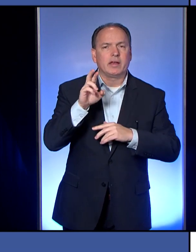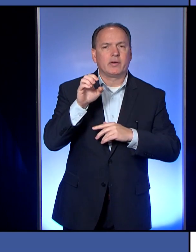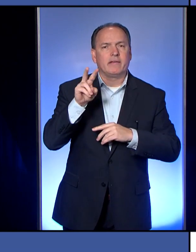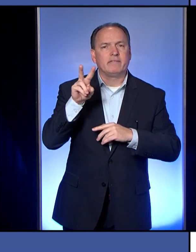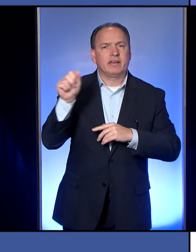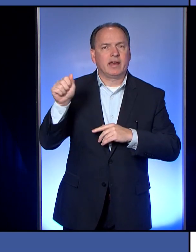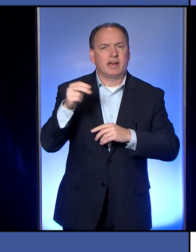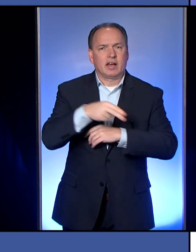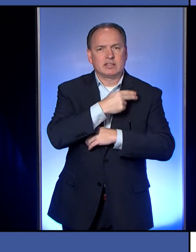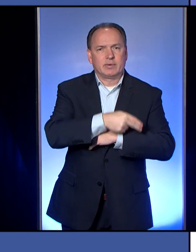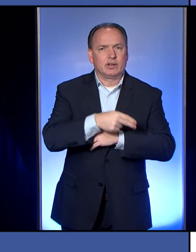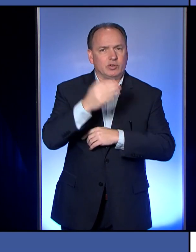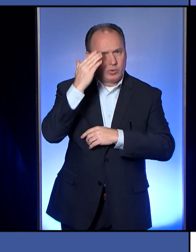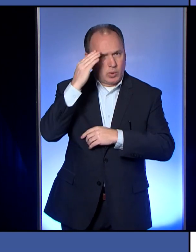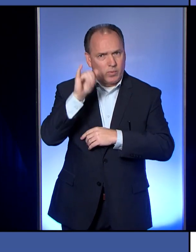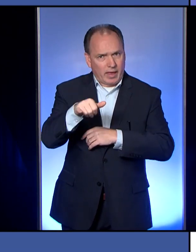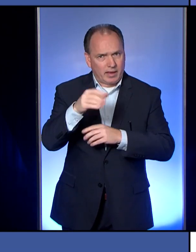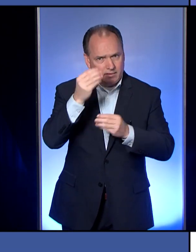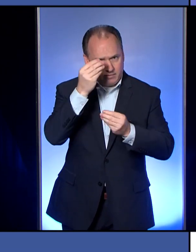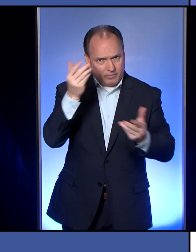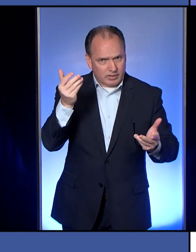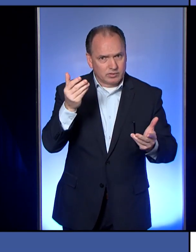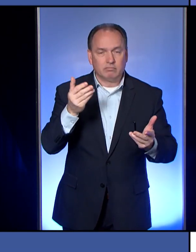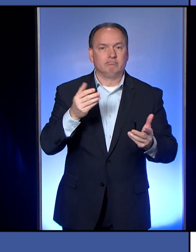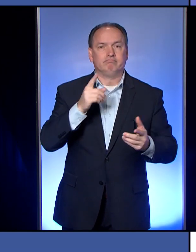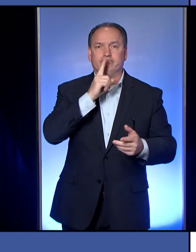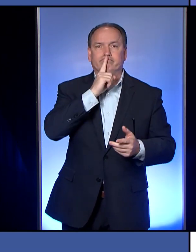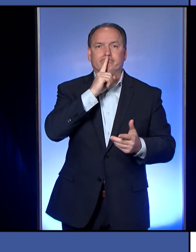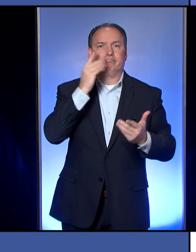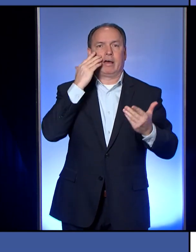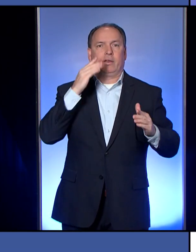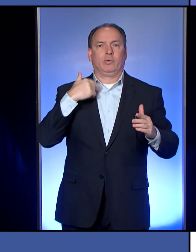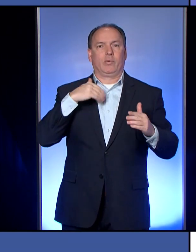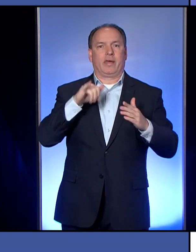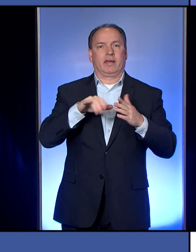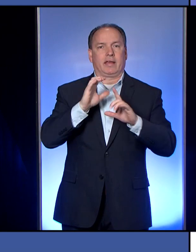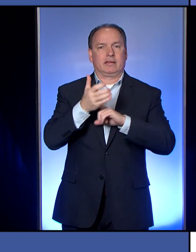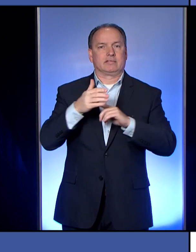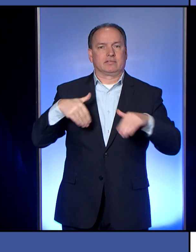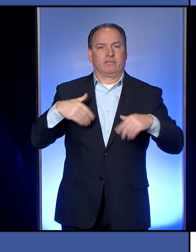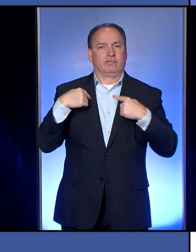information on that case? I do not have any information on, on that.